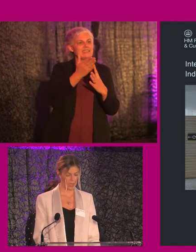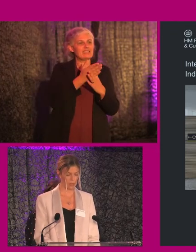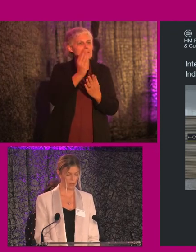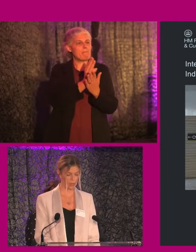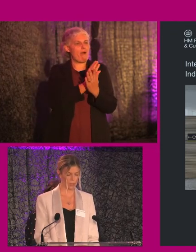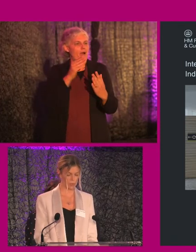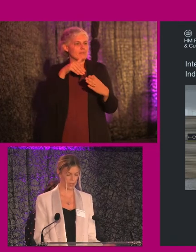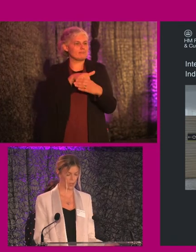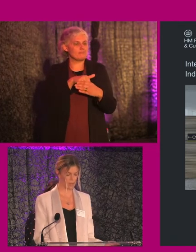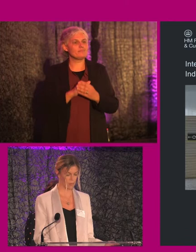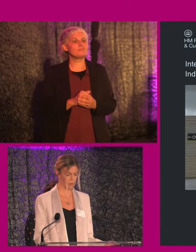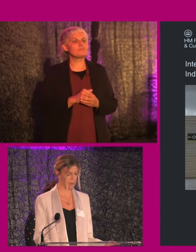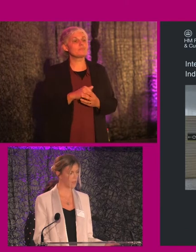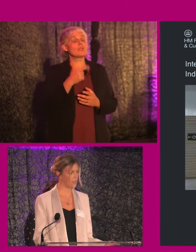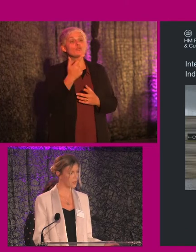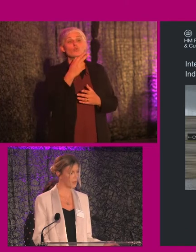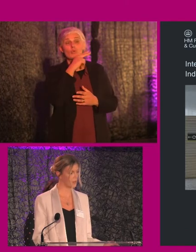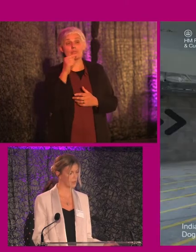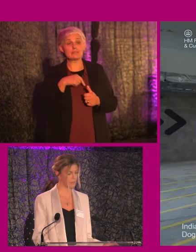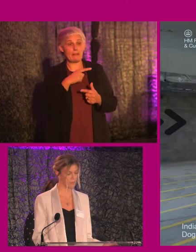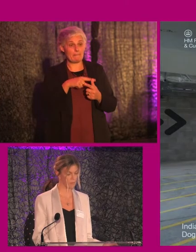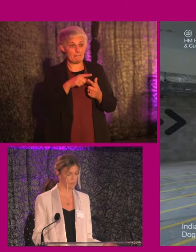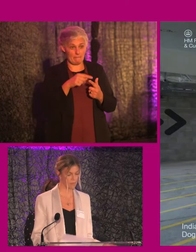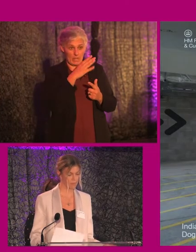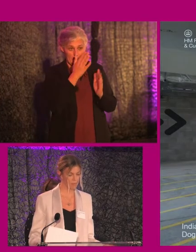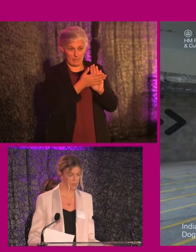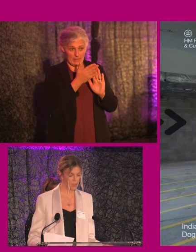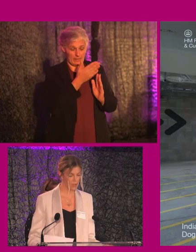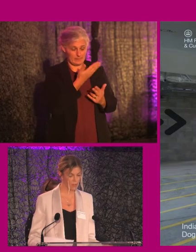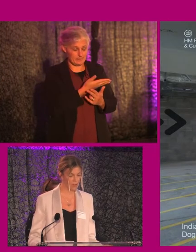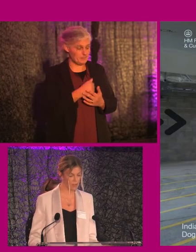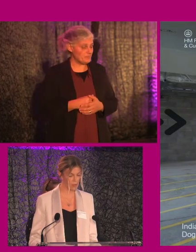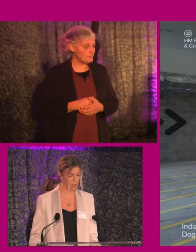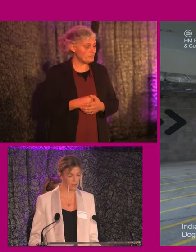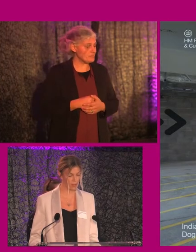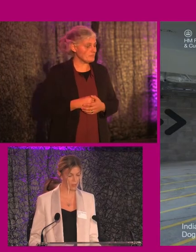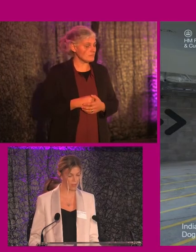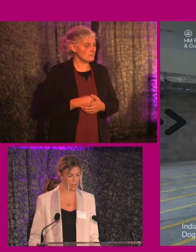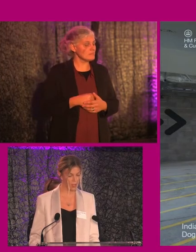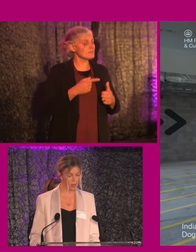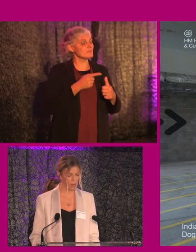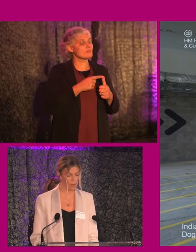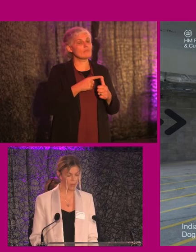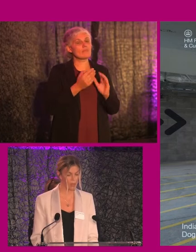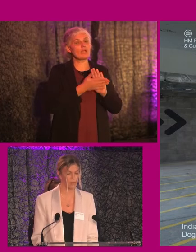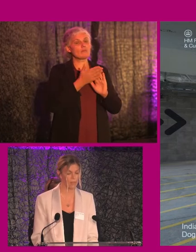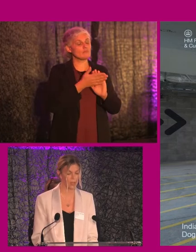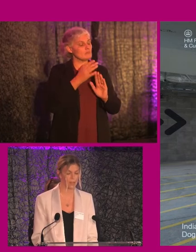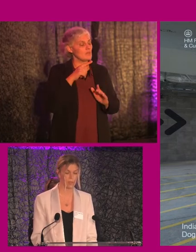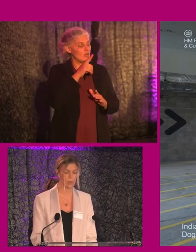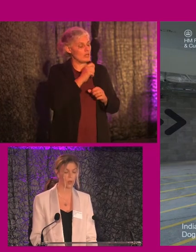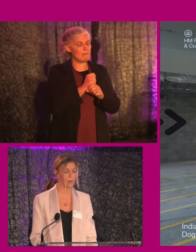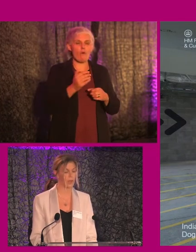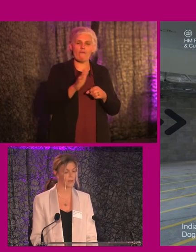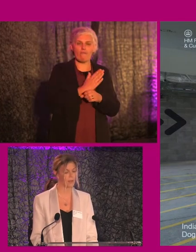I will give you two tiny examples of India buildings. The various key points in the building, around the building, we have fully